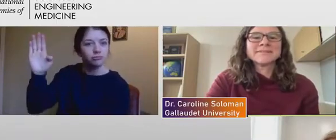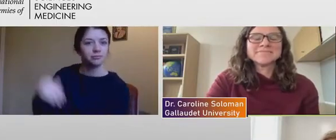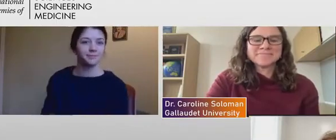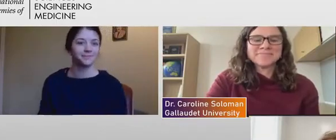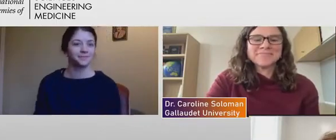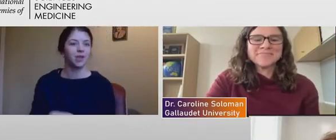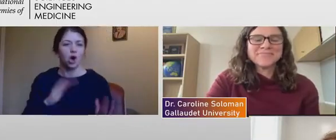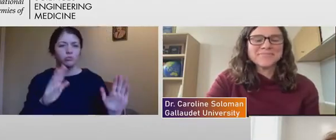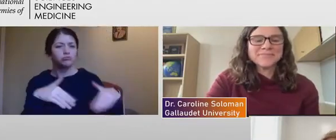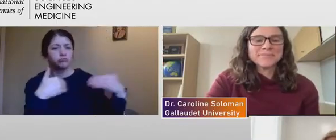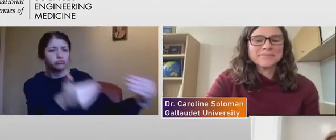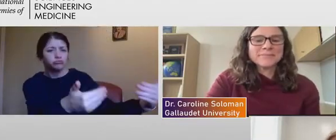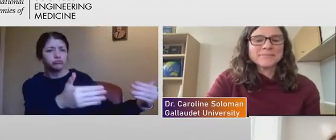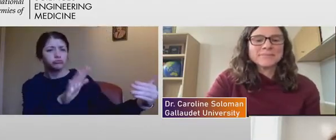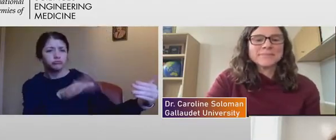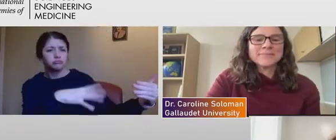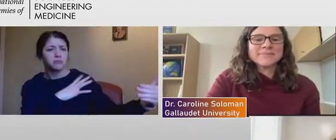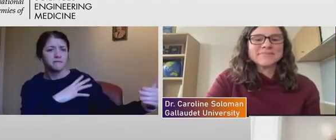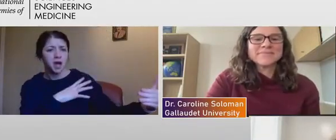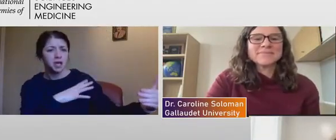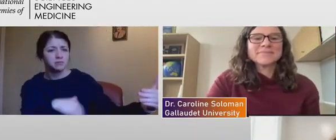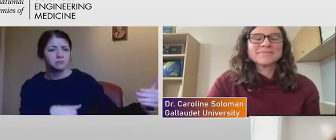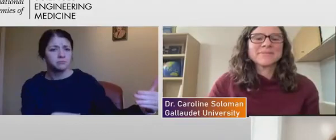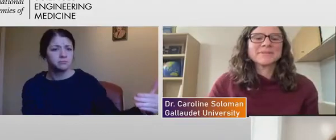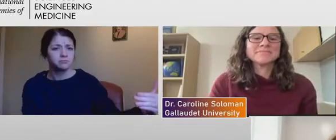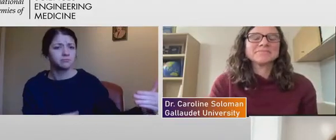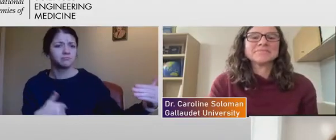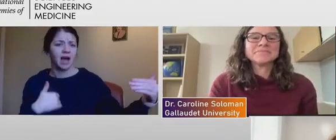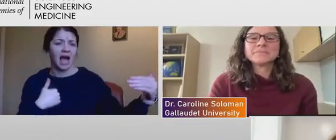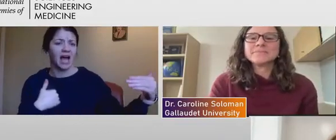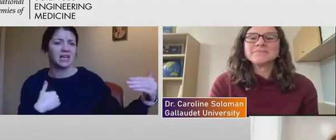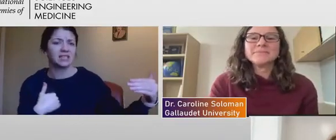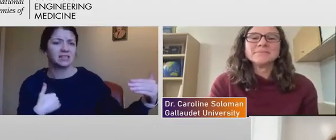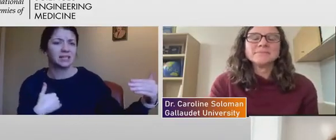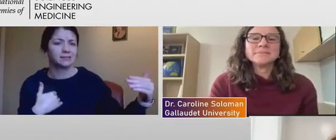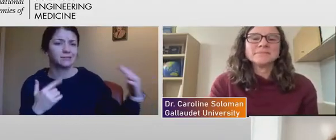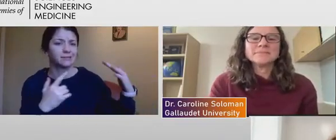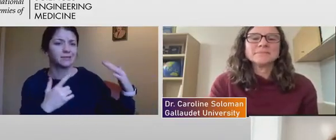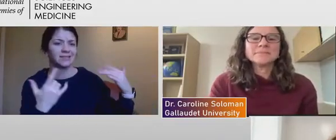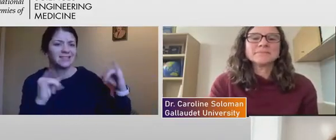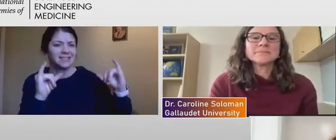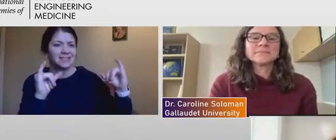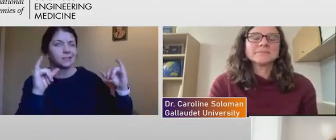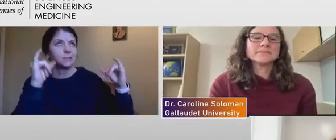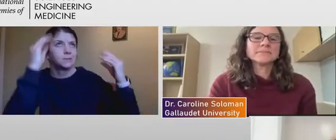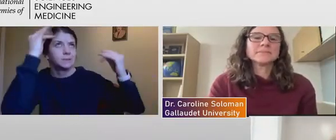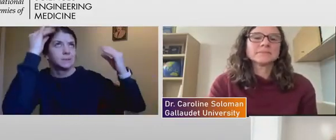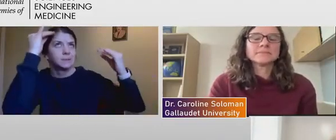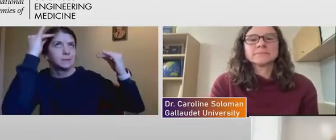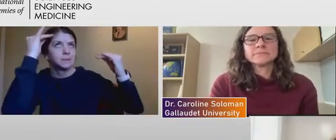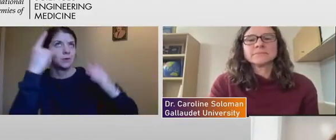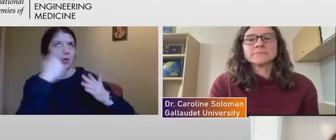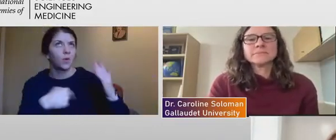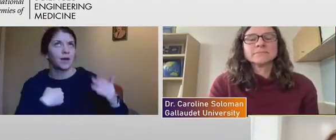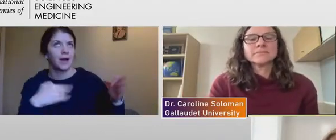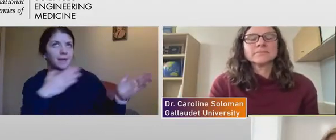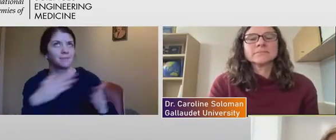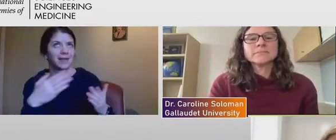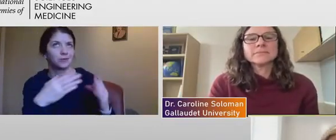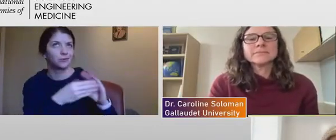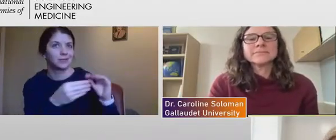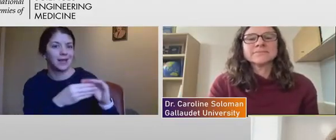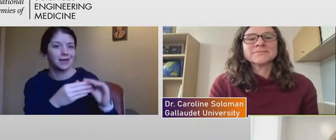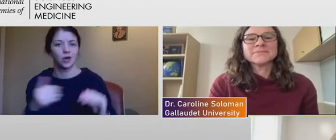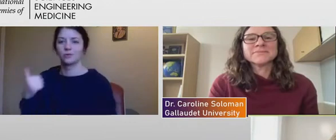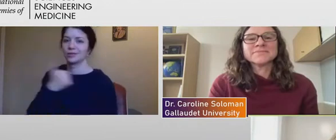Actually, go ahead. Sorry. No, I'm still digesting what I was going to say, so. Apologies. I